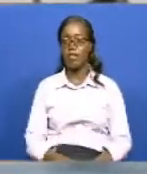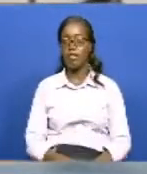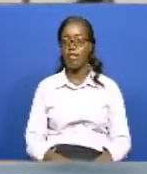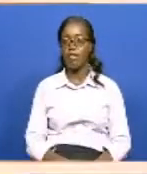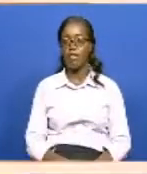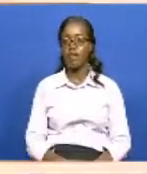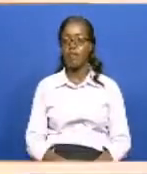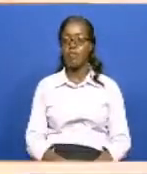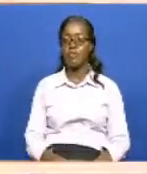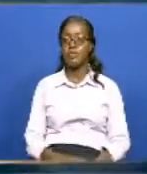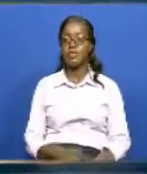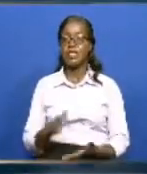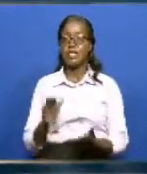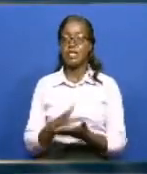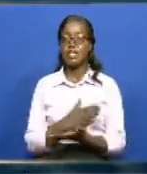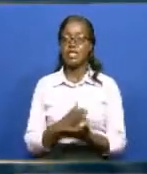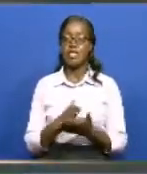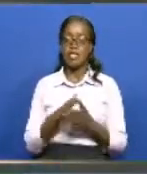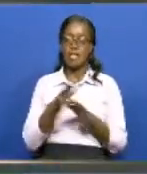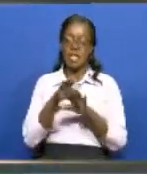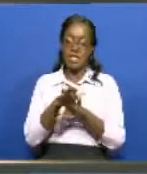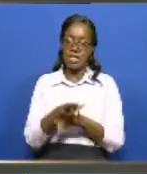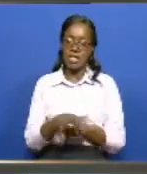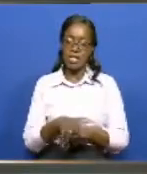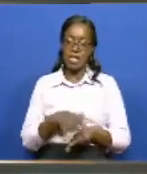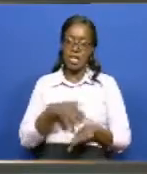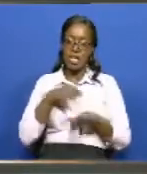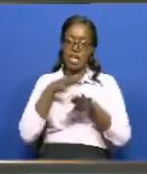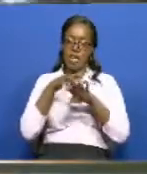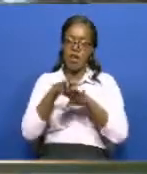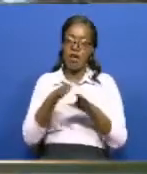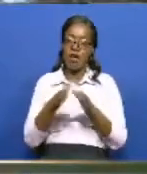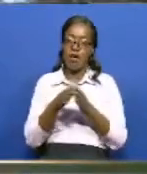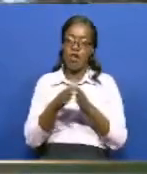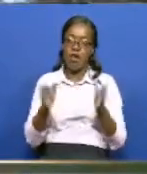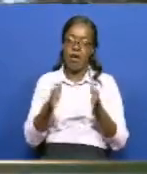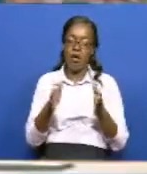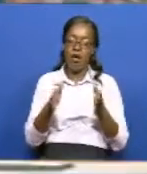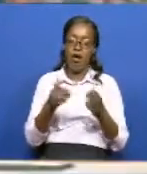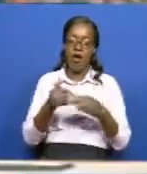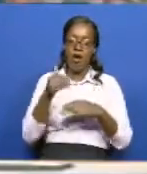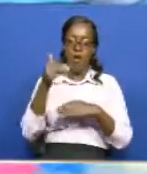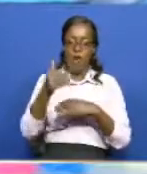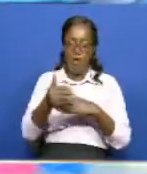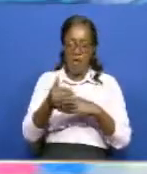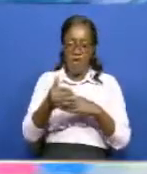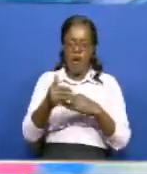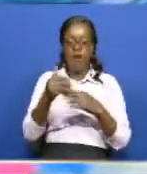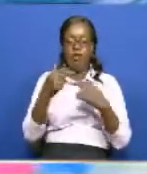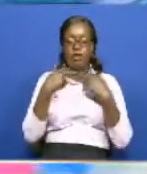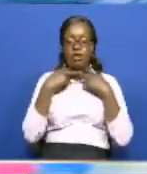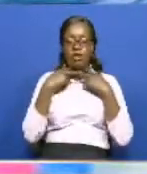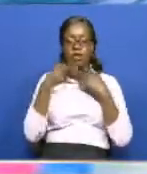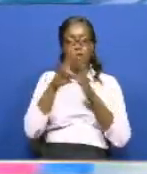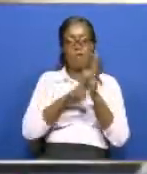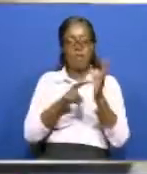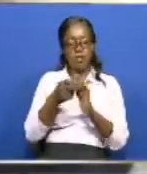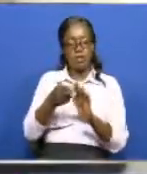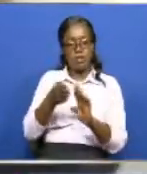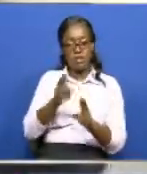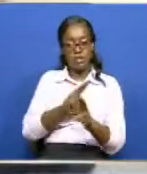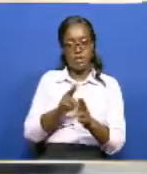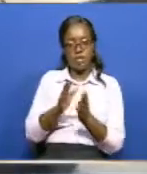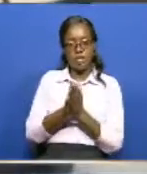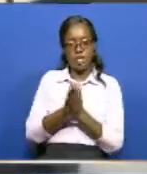Locally, the sector is gradually reopening following the ease in lockdown measures with hotels and other tourism attractions adopting to